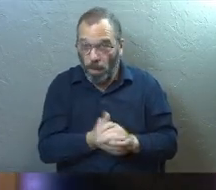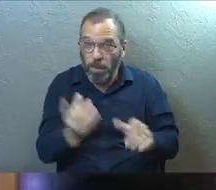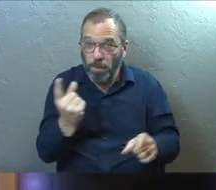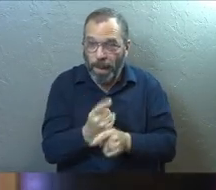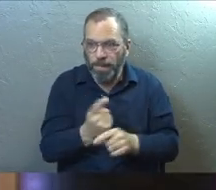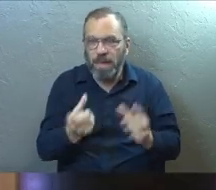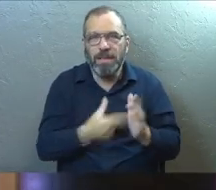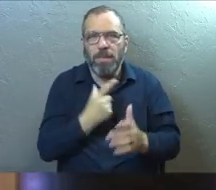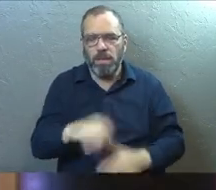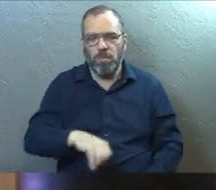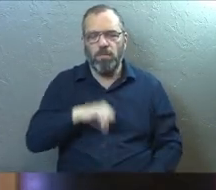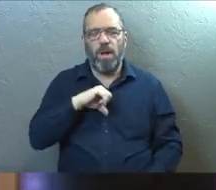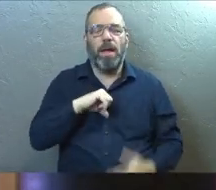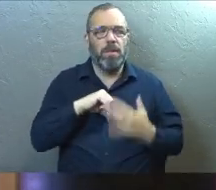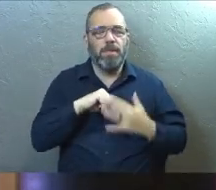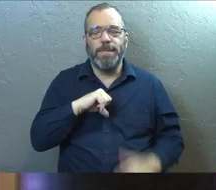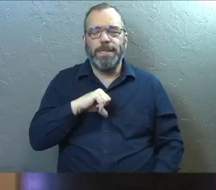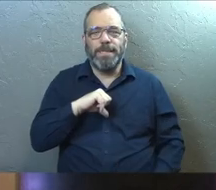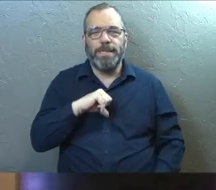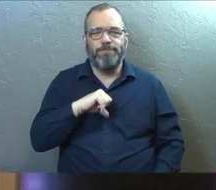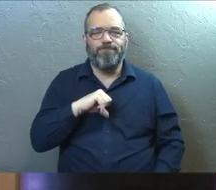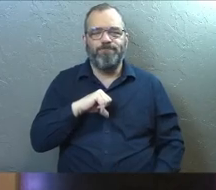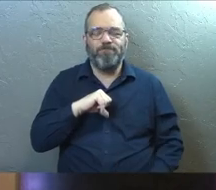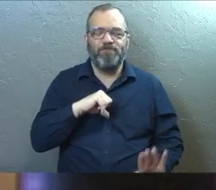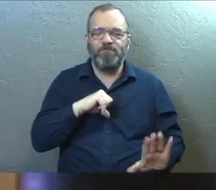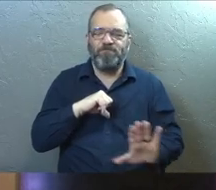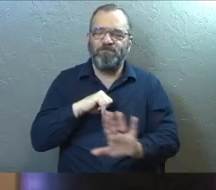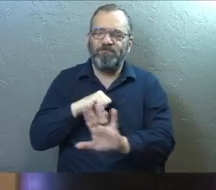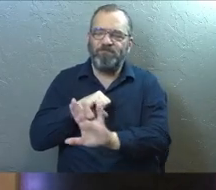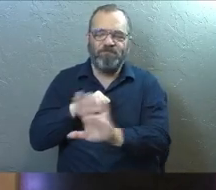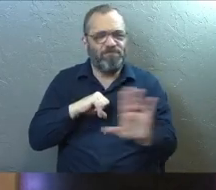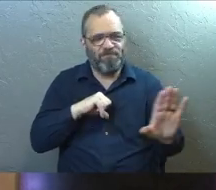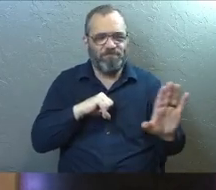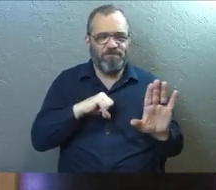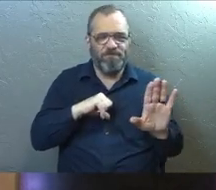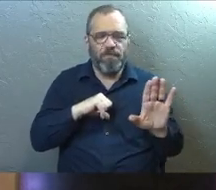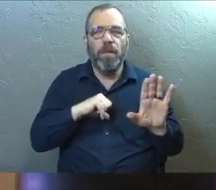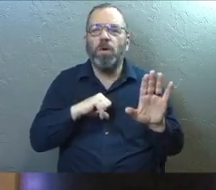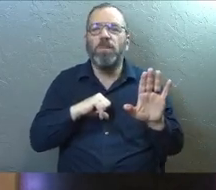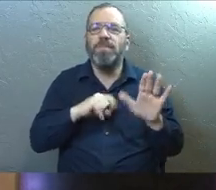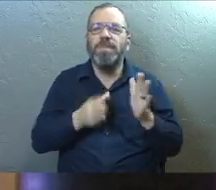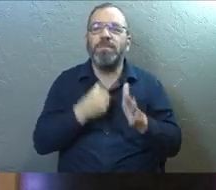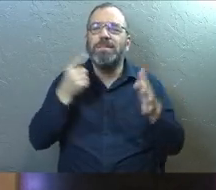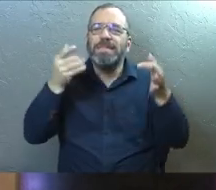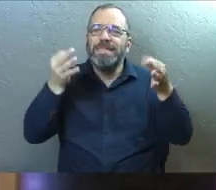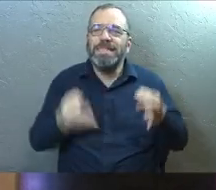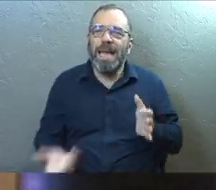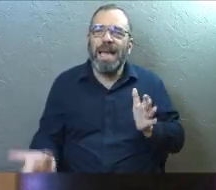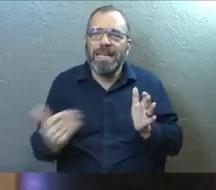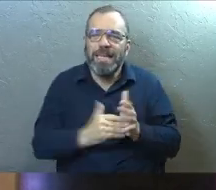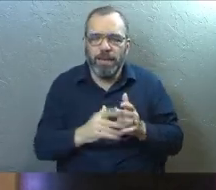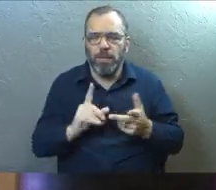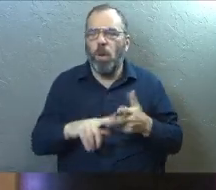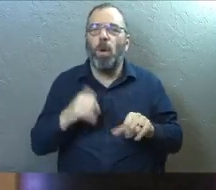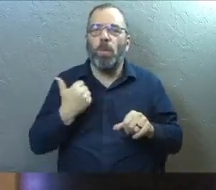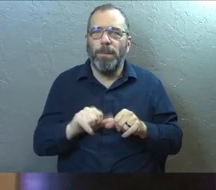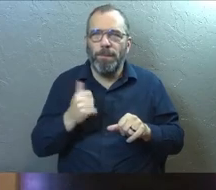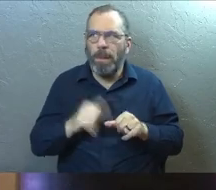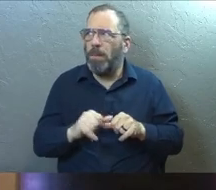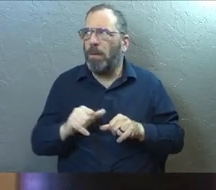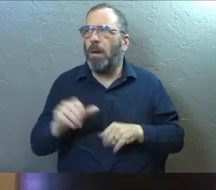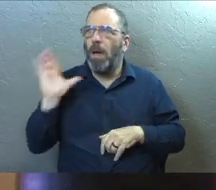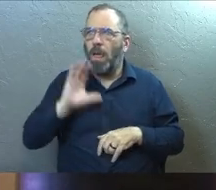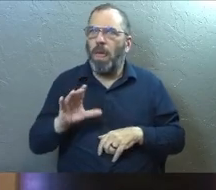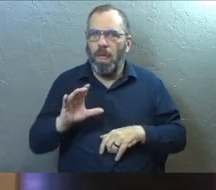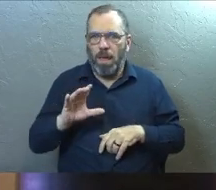Right? Sometimes our pride holds us back. Sometimes we need to re-decide. Sometimes we need to remember why it